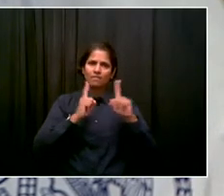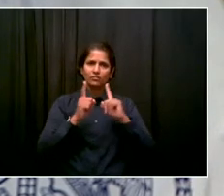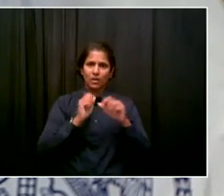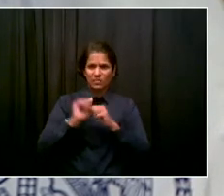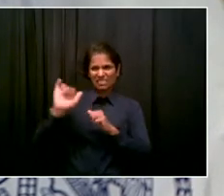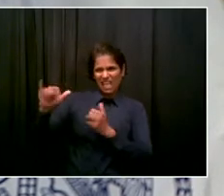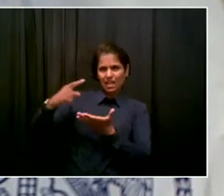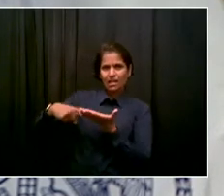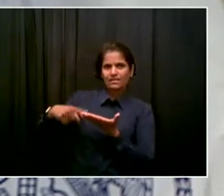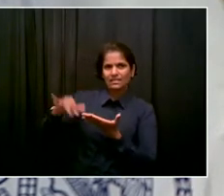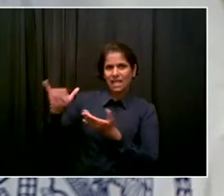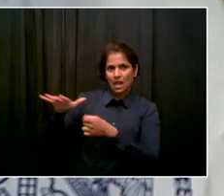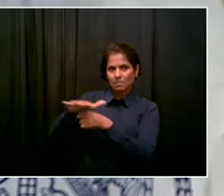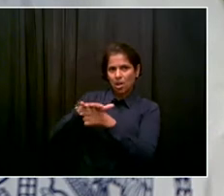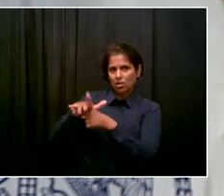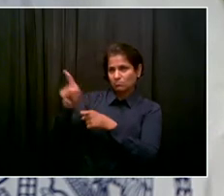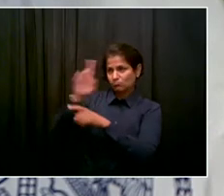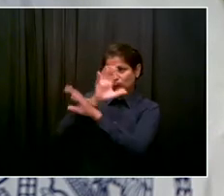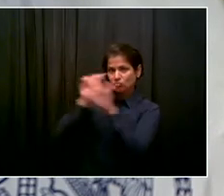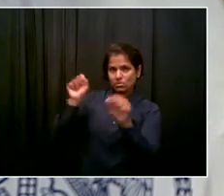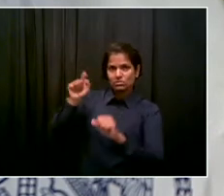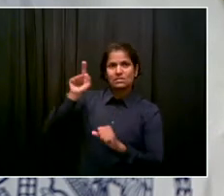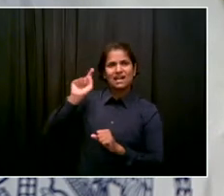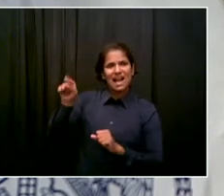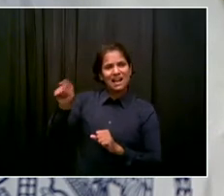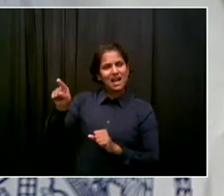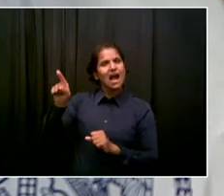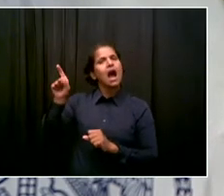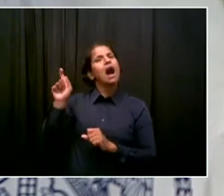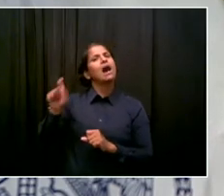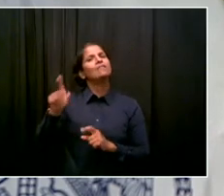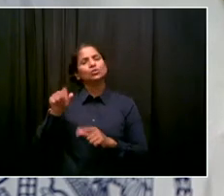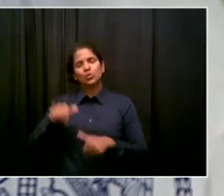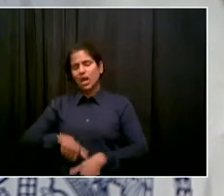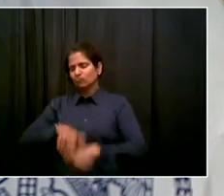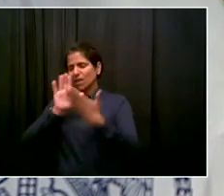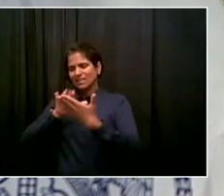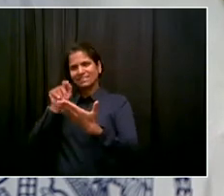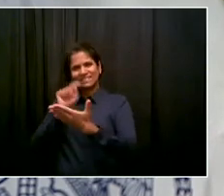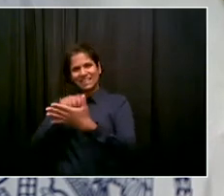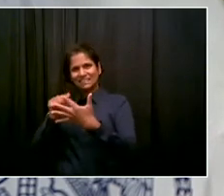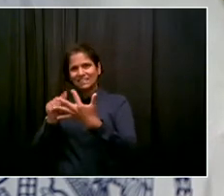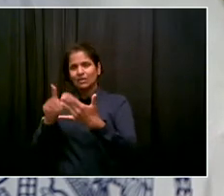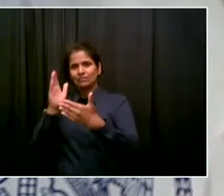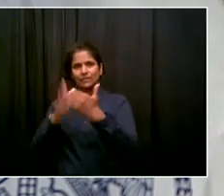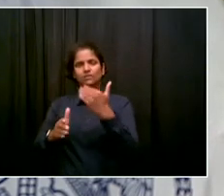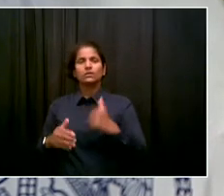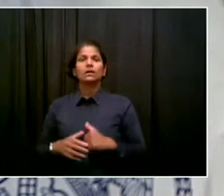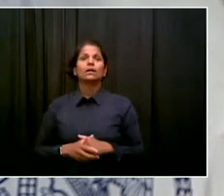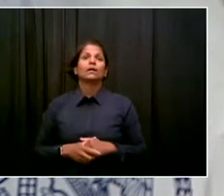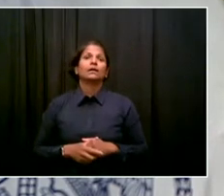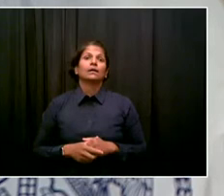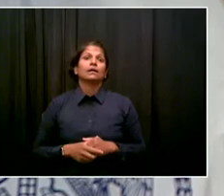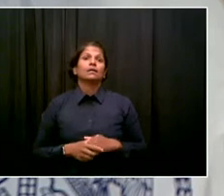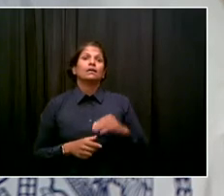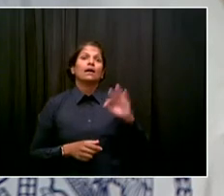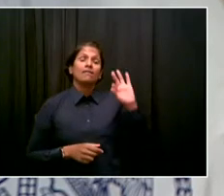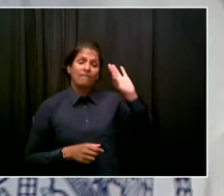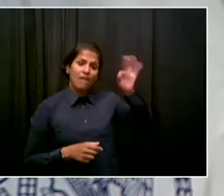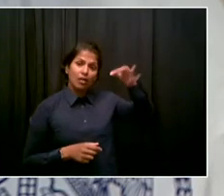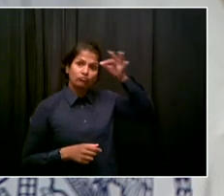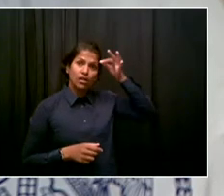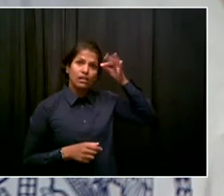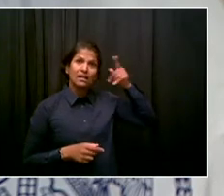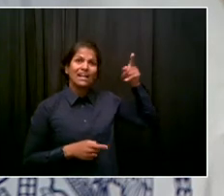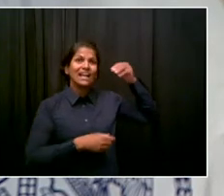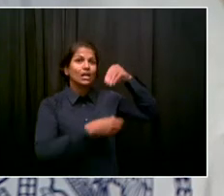of Interior Deb Haaland on this topic. She was very receptive to understanding what the federal government